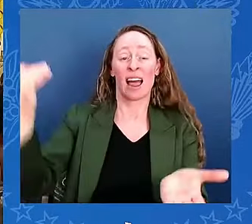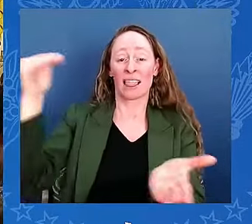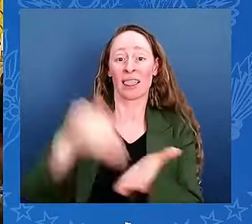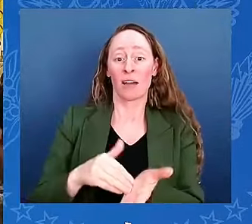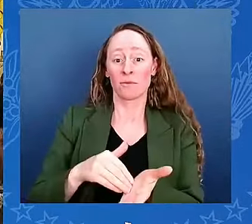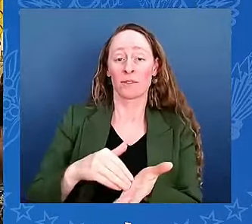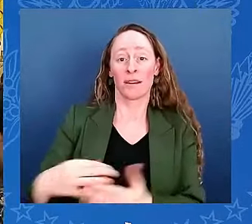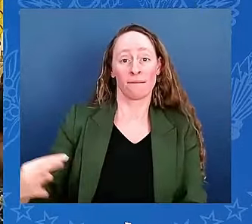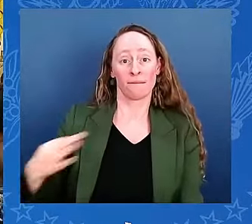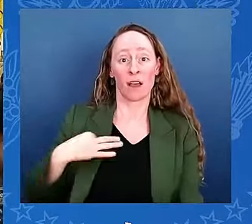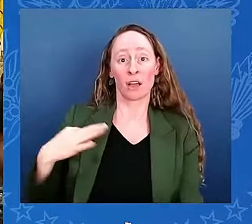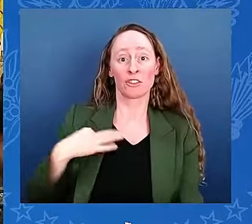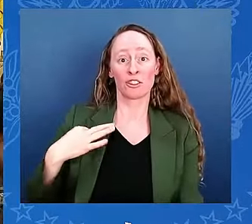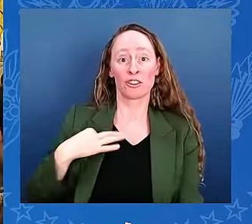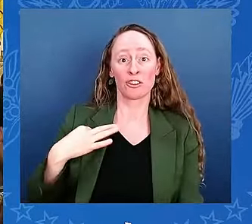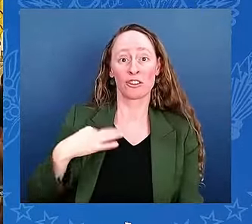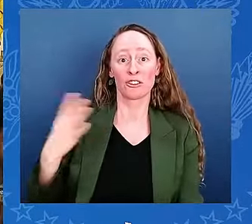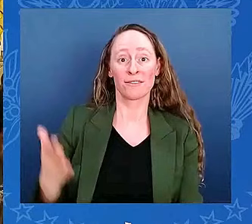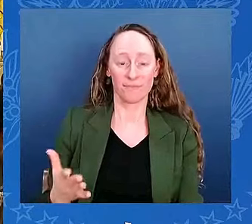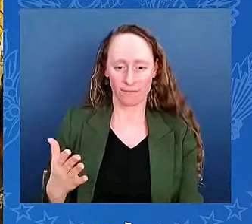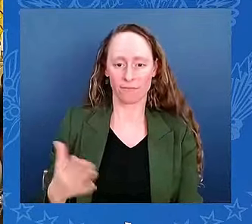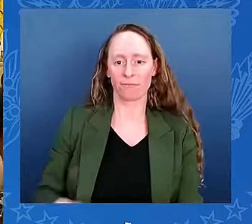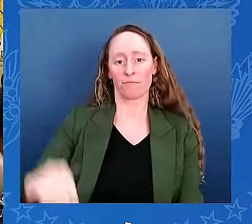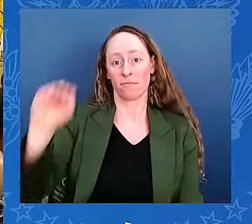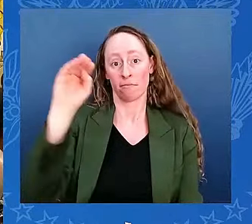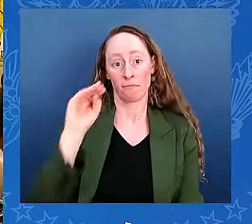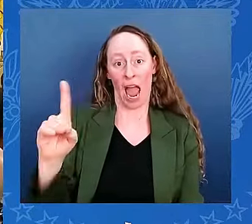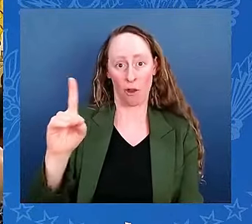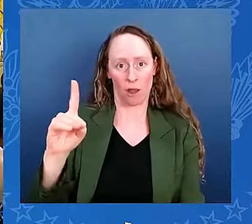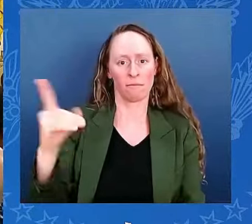million to start compost programs across our state.